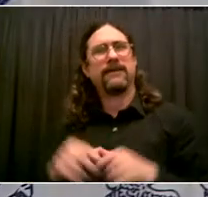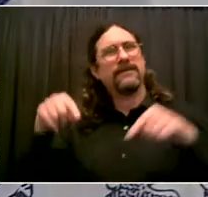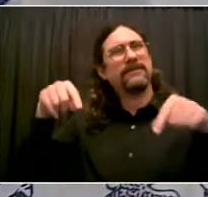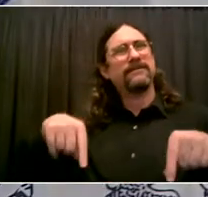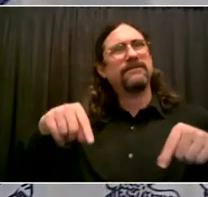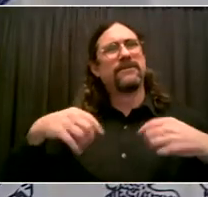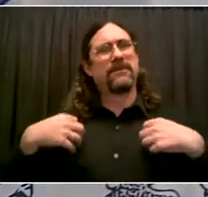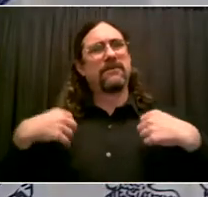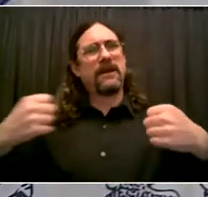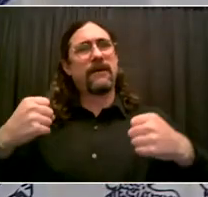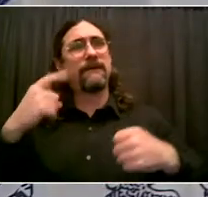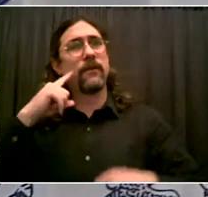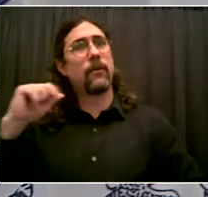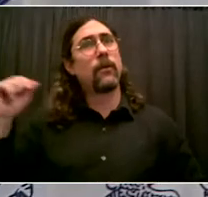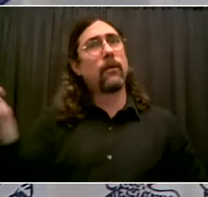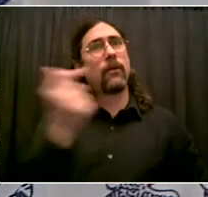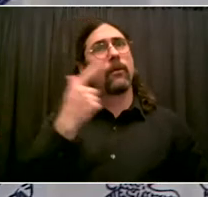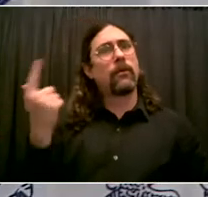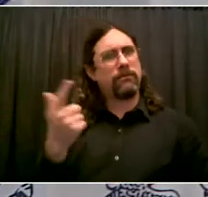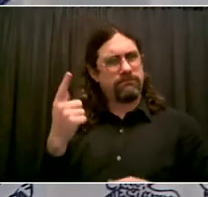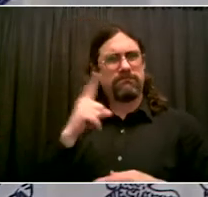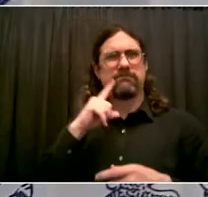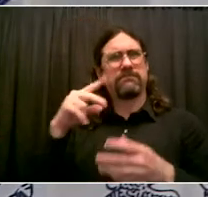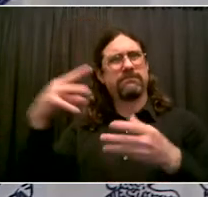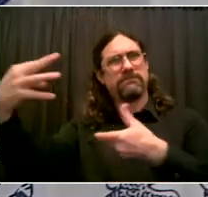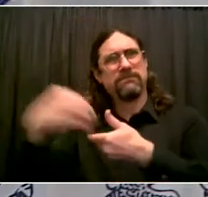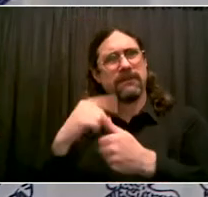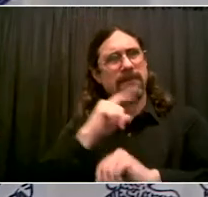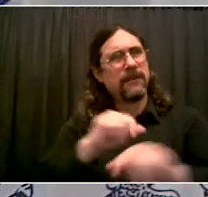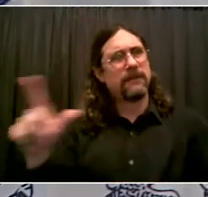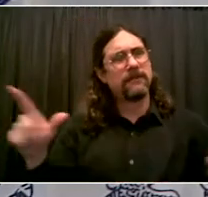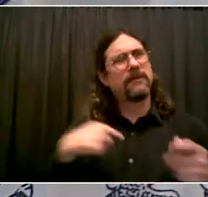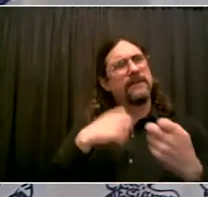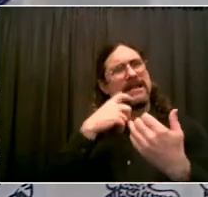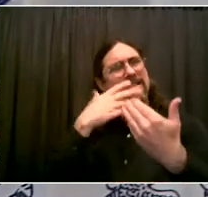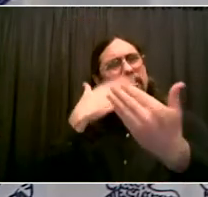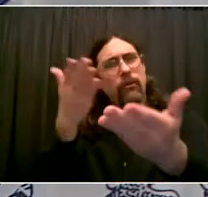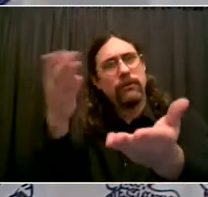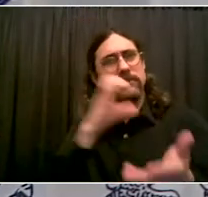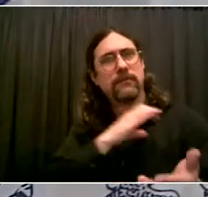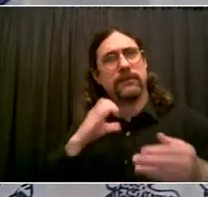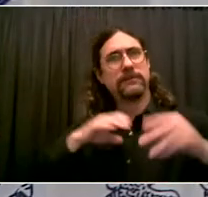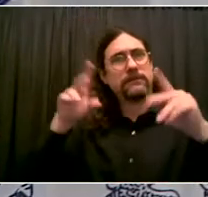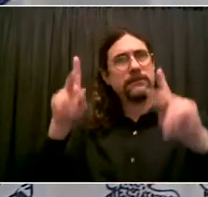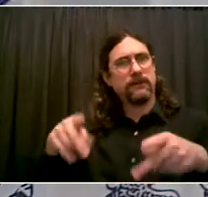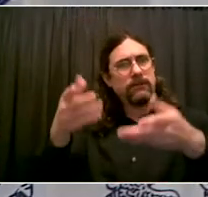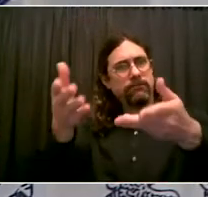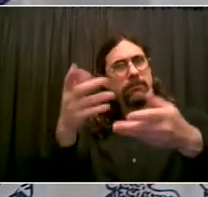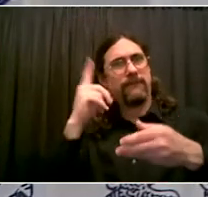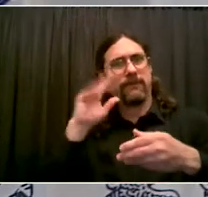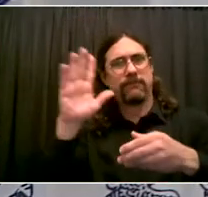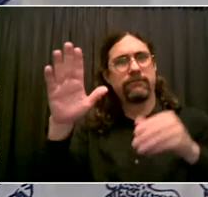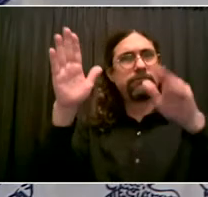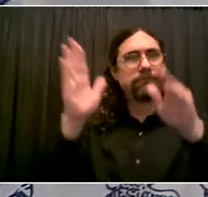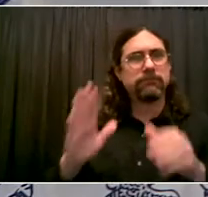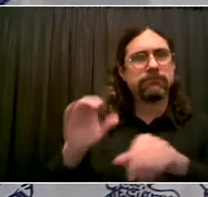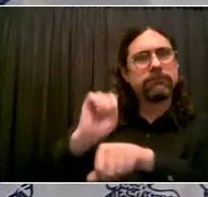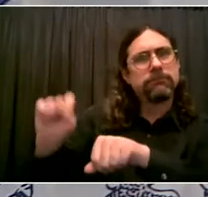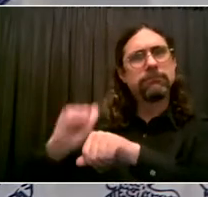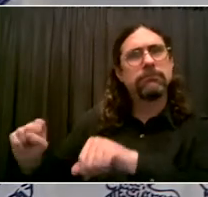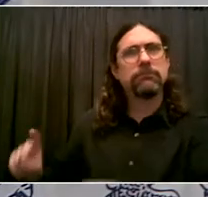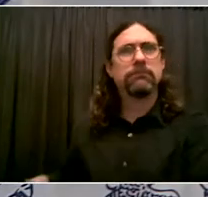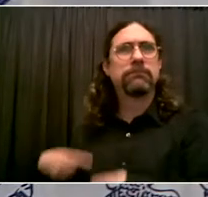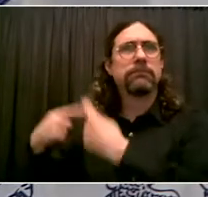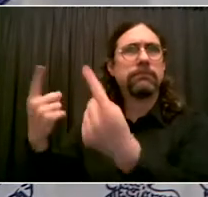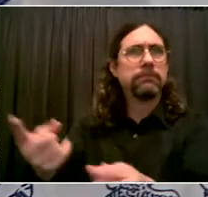Councilmember. Thank you for your good work and your advocacy for your community and really think what you said is important. We've